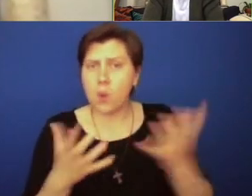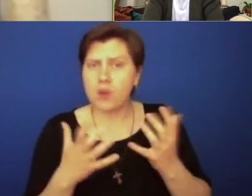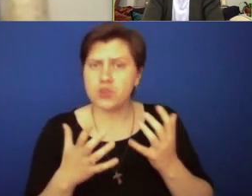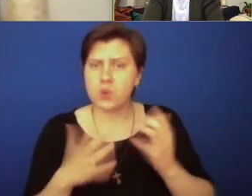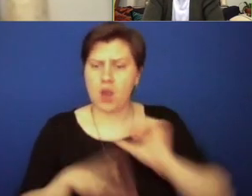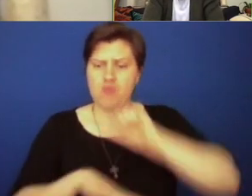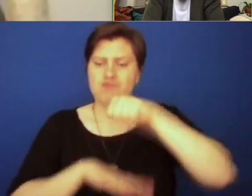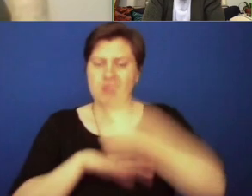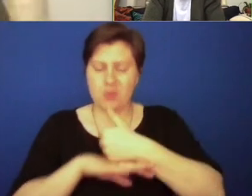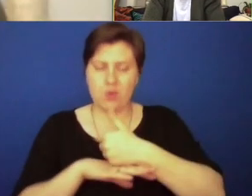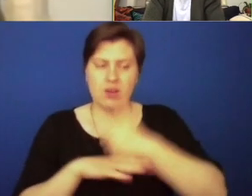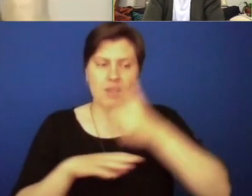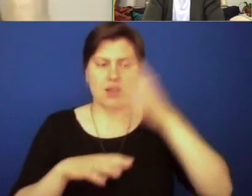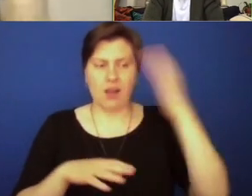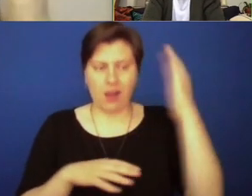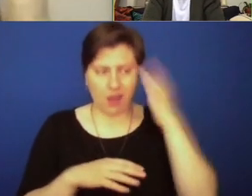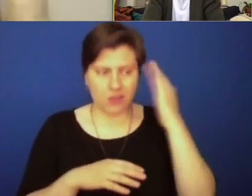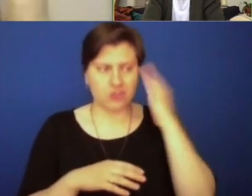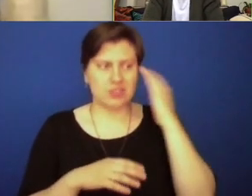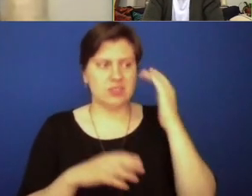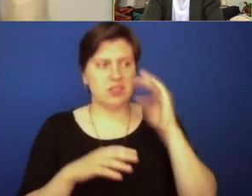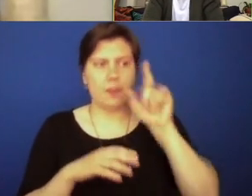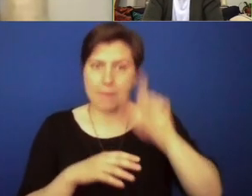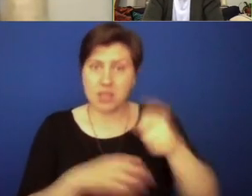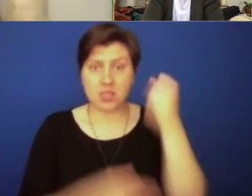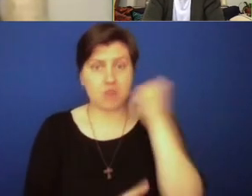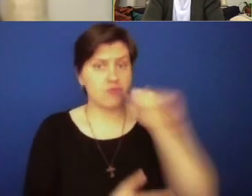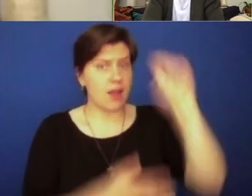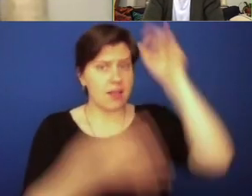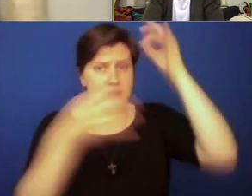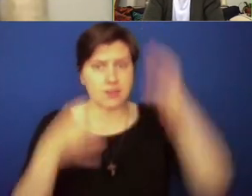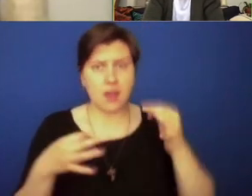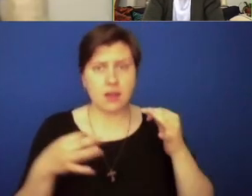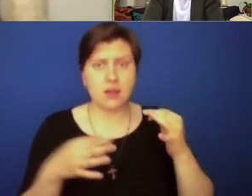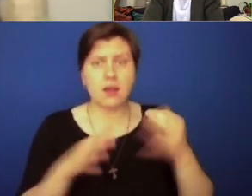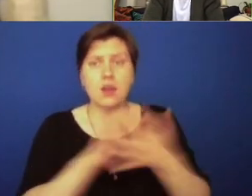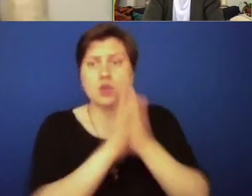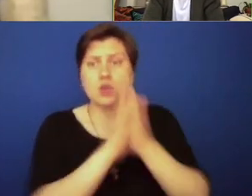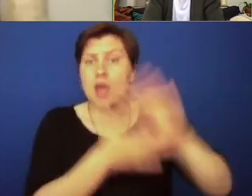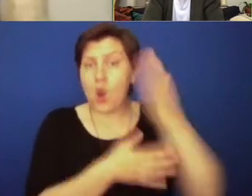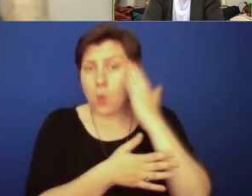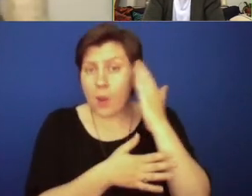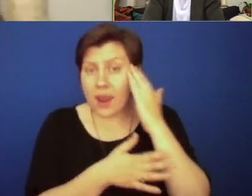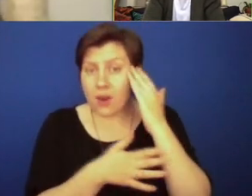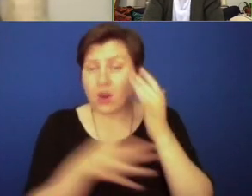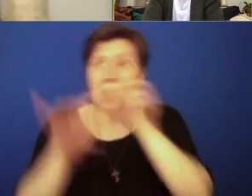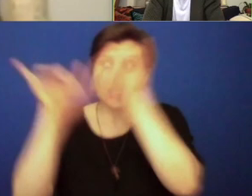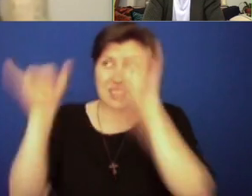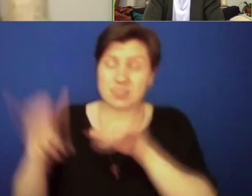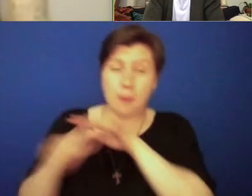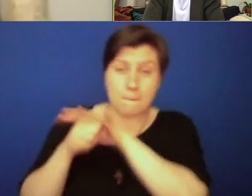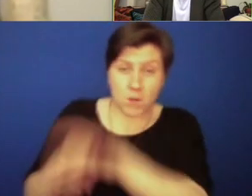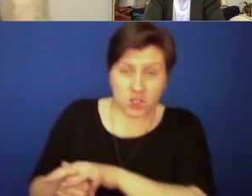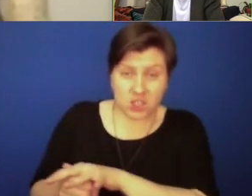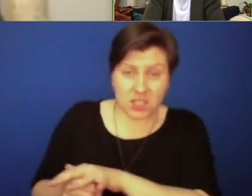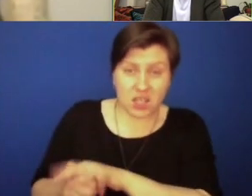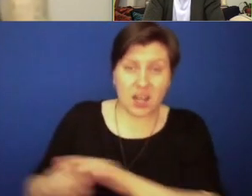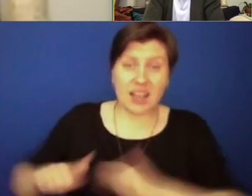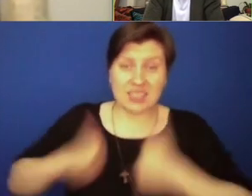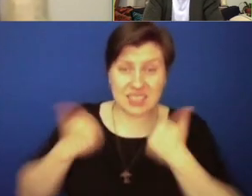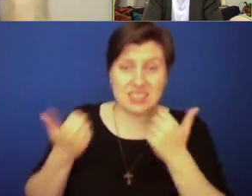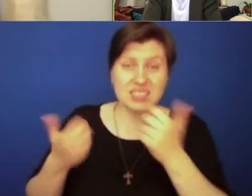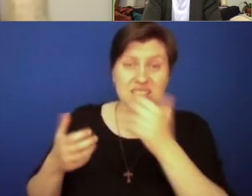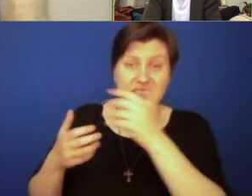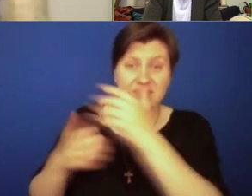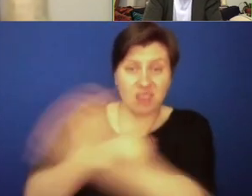consciousness in this country, you have to make the radical decision to be aware that there are systems of oppression that exist in this